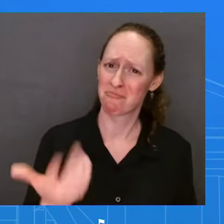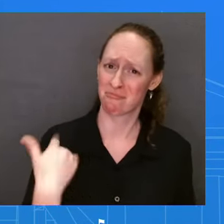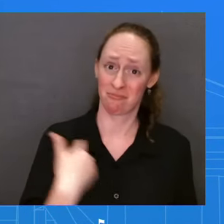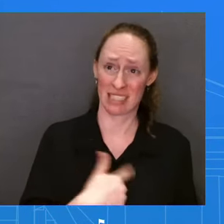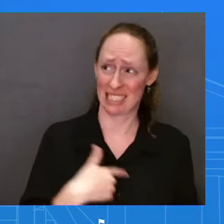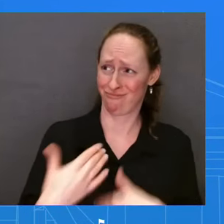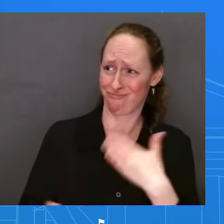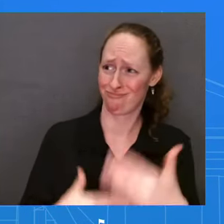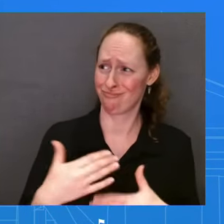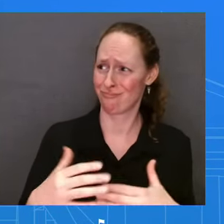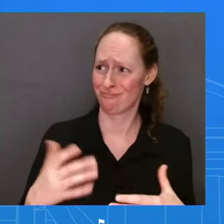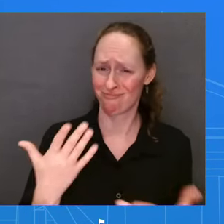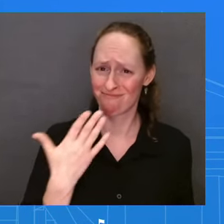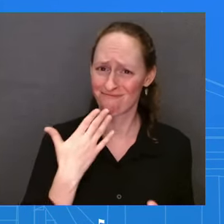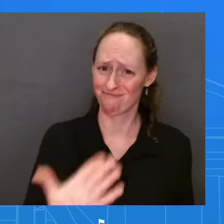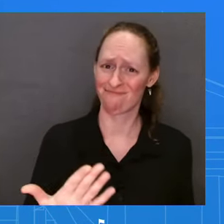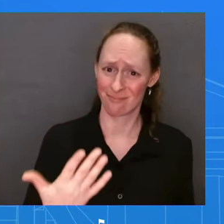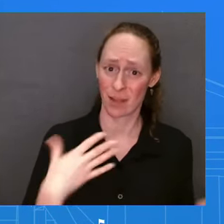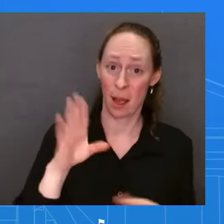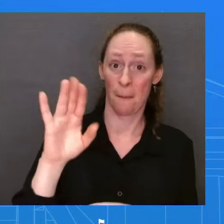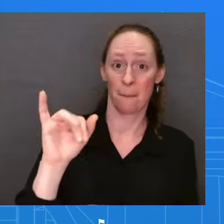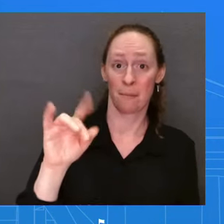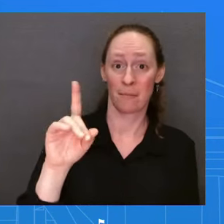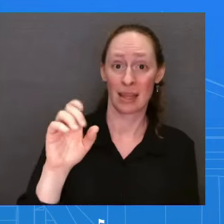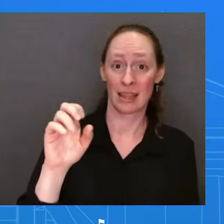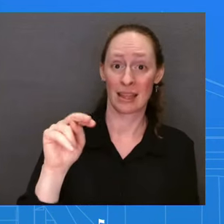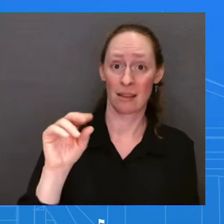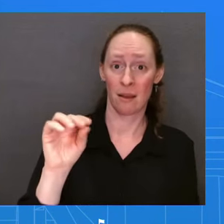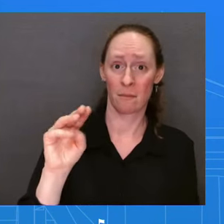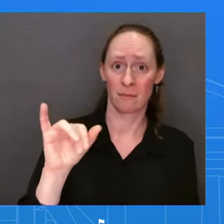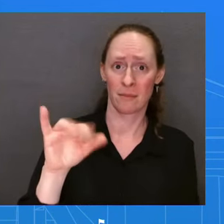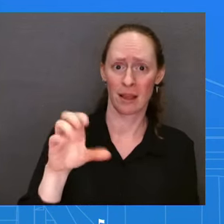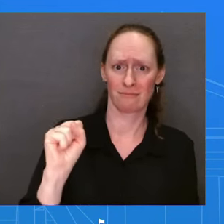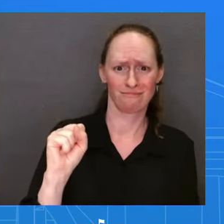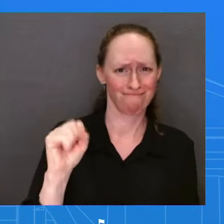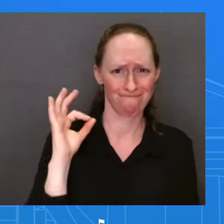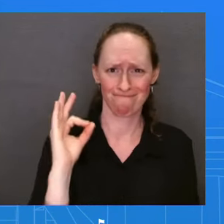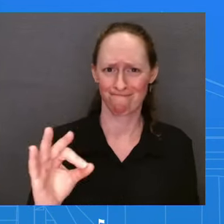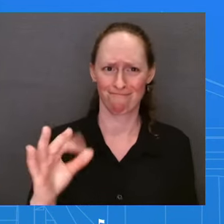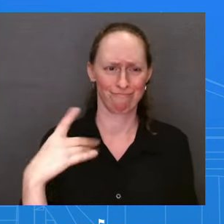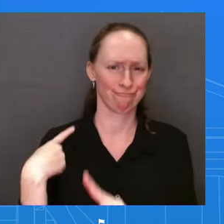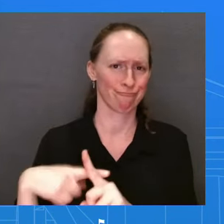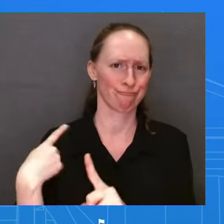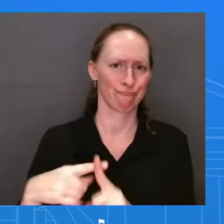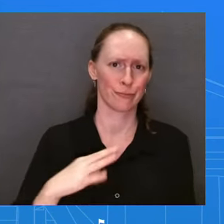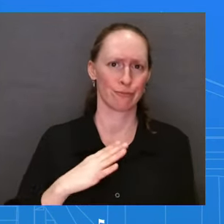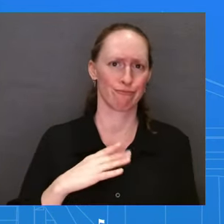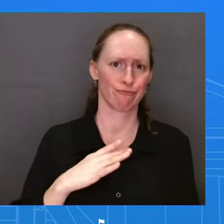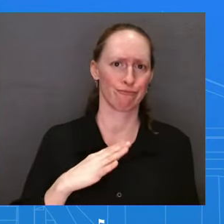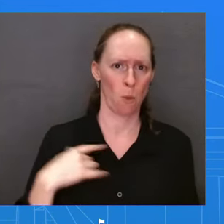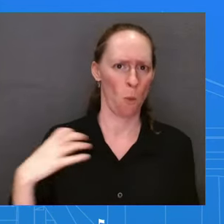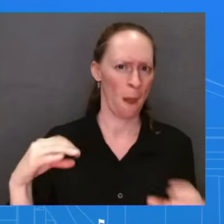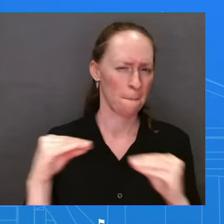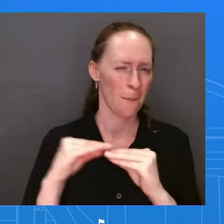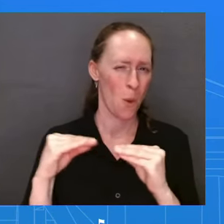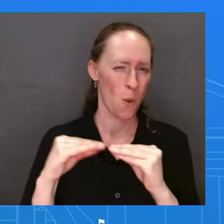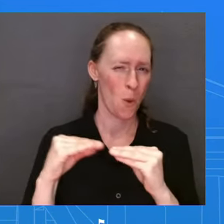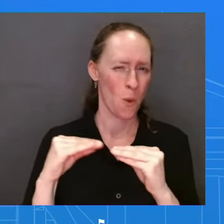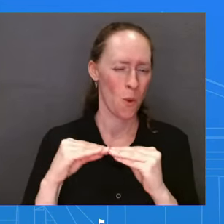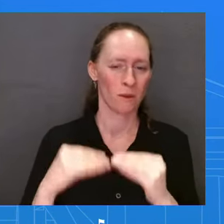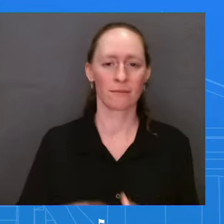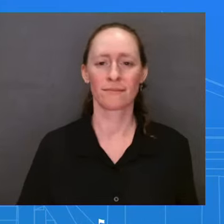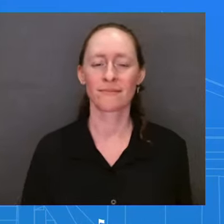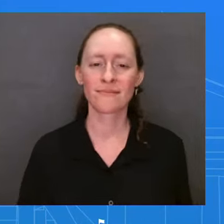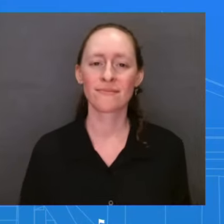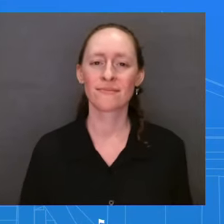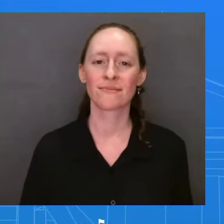having a tremendous impact, and we want to continue to see that progress move forward. Go ahead. Does the White House have a